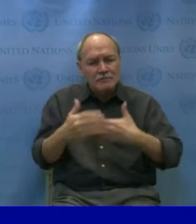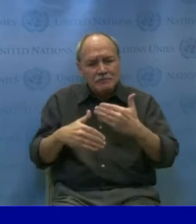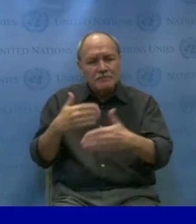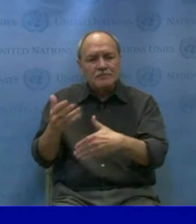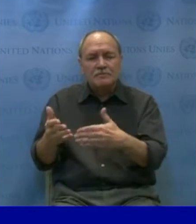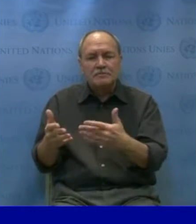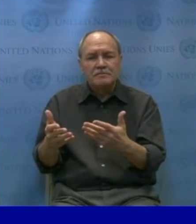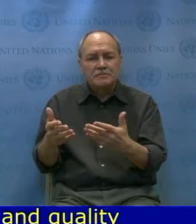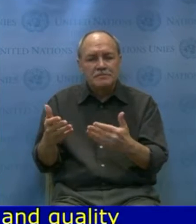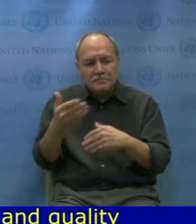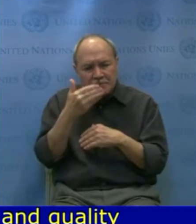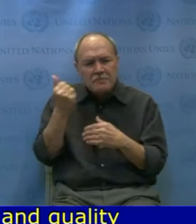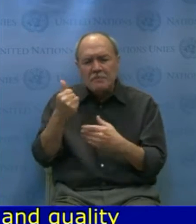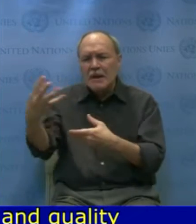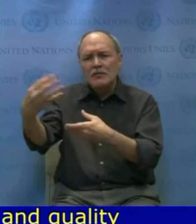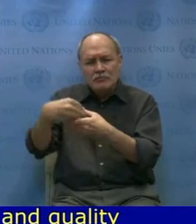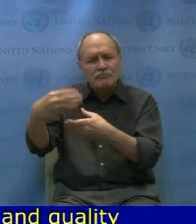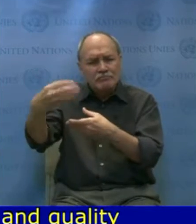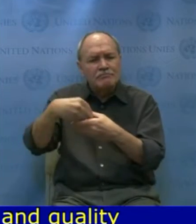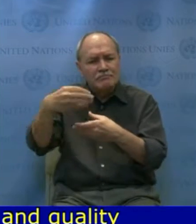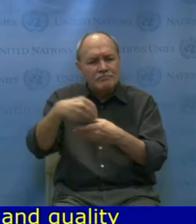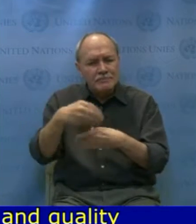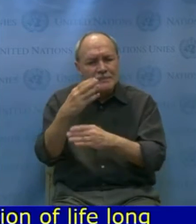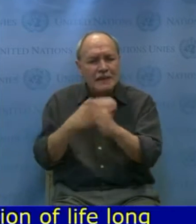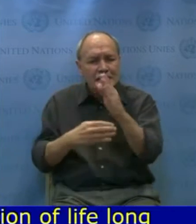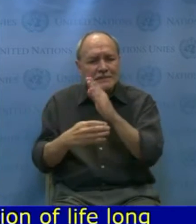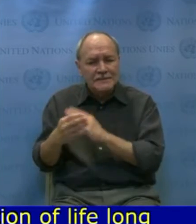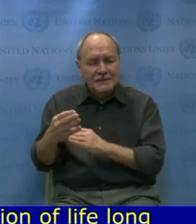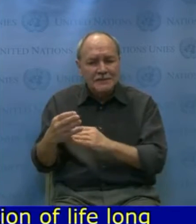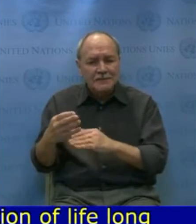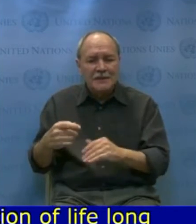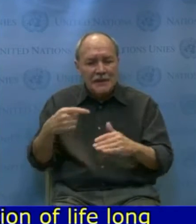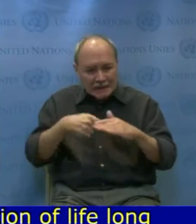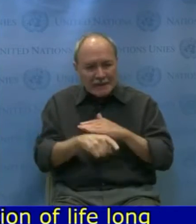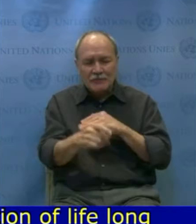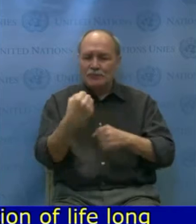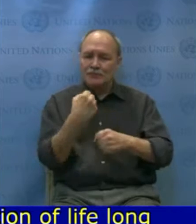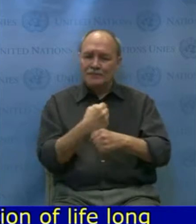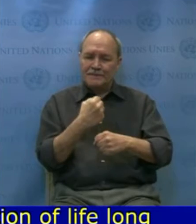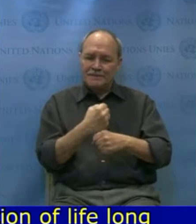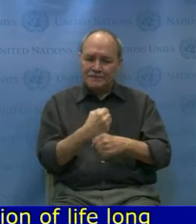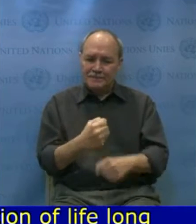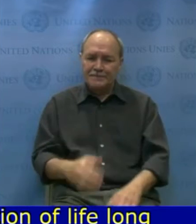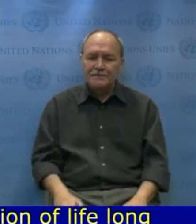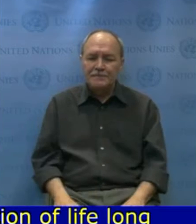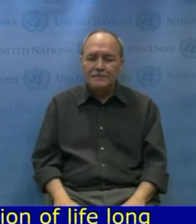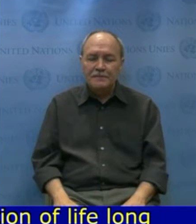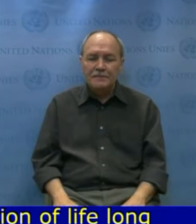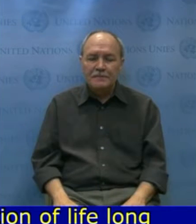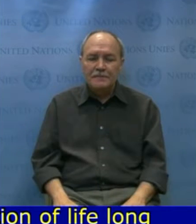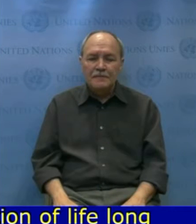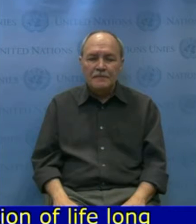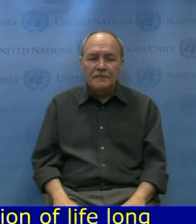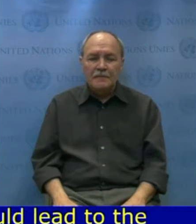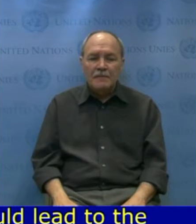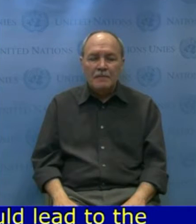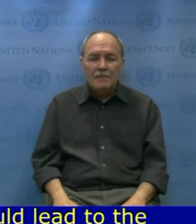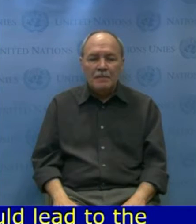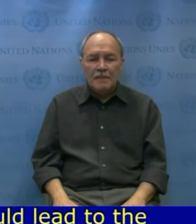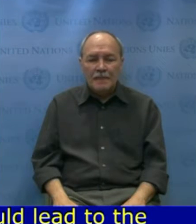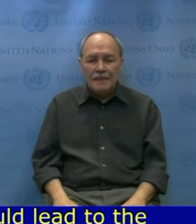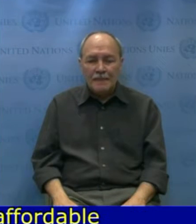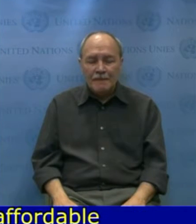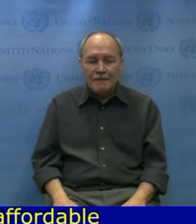participation of persons with disabilities in educational activities. Additionally, the organization of campaigns to